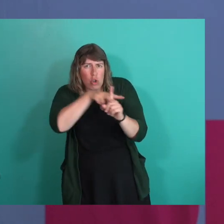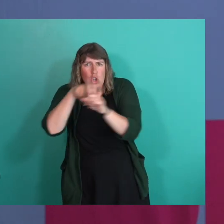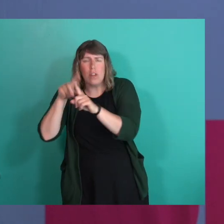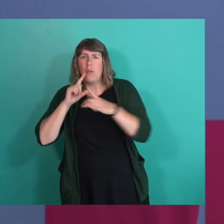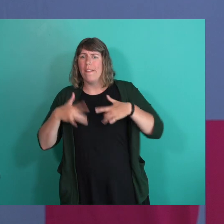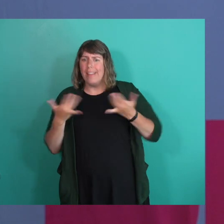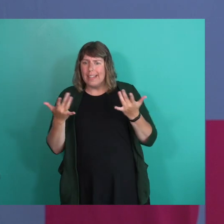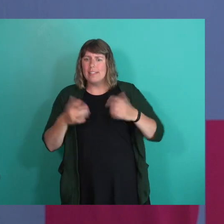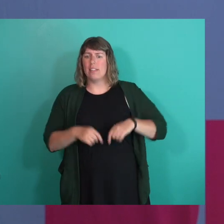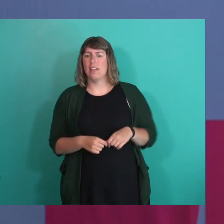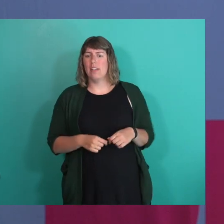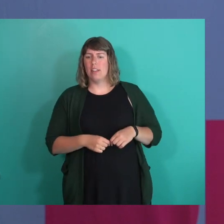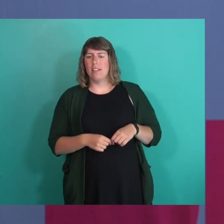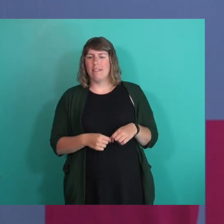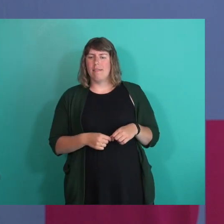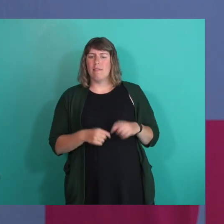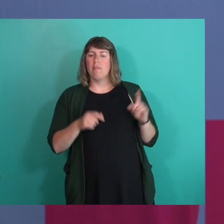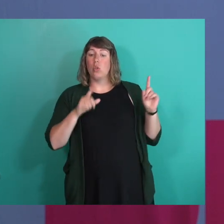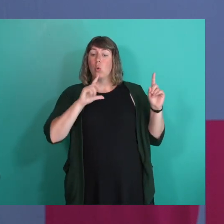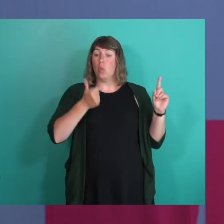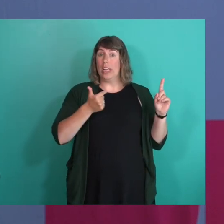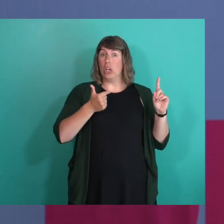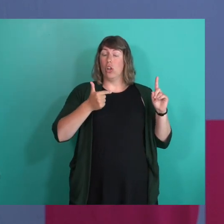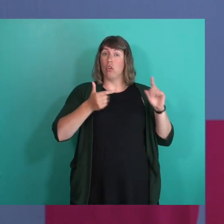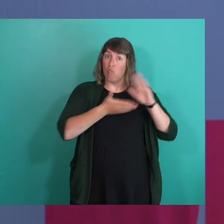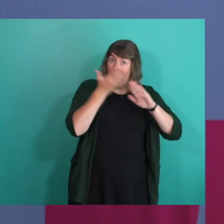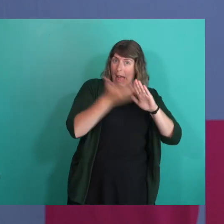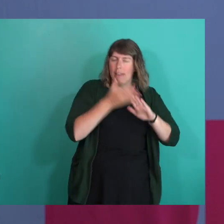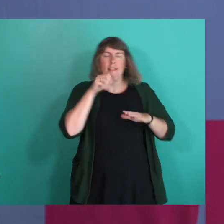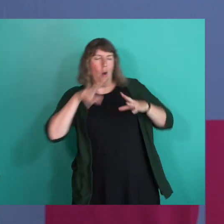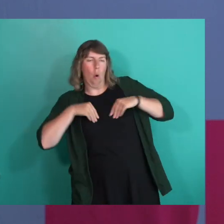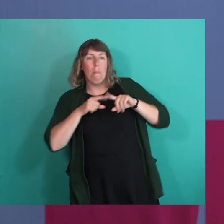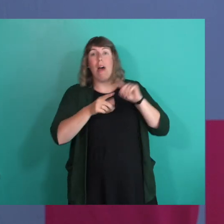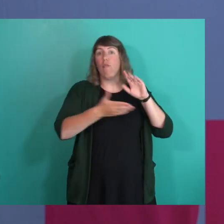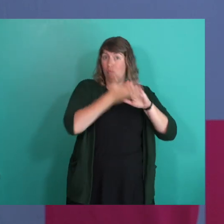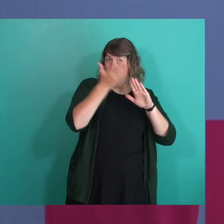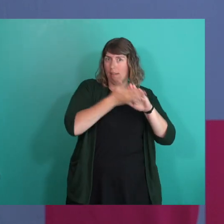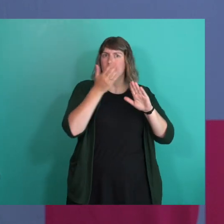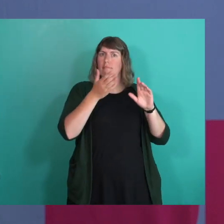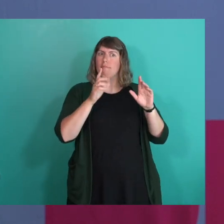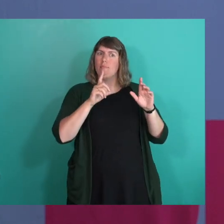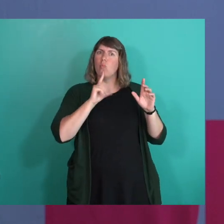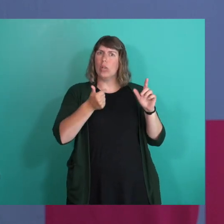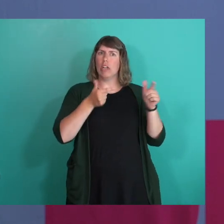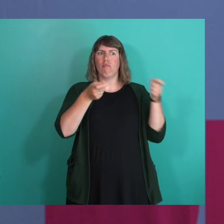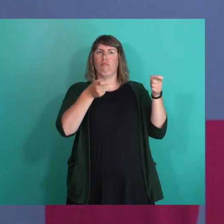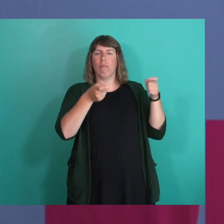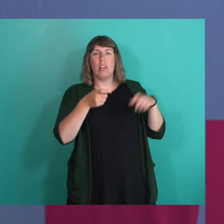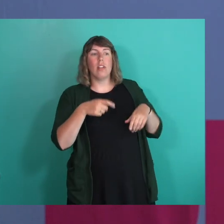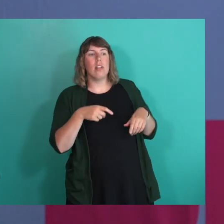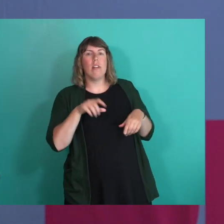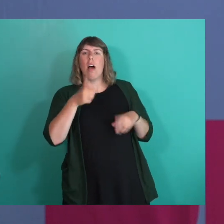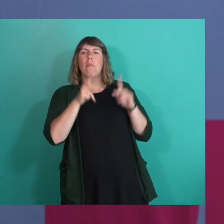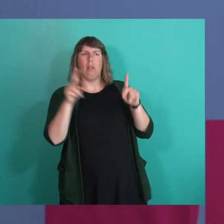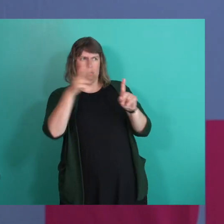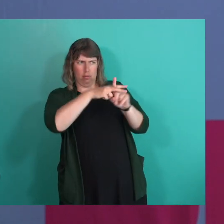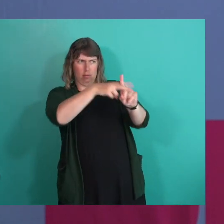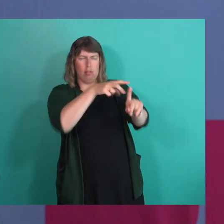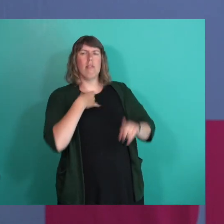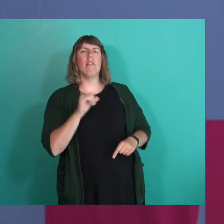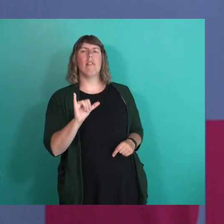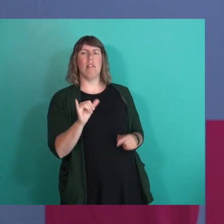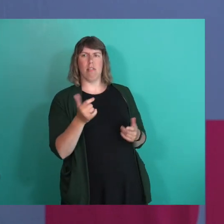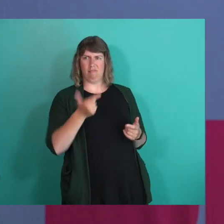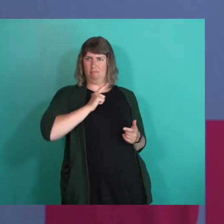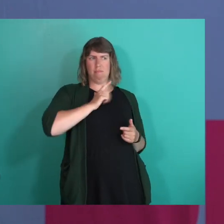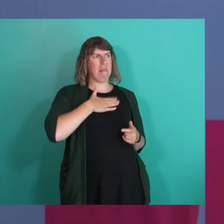was sort of like a queer run, not owned, but like a queer operated space. And I had seen other people do it. And I said, you know,